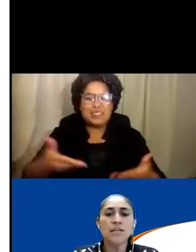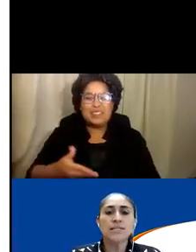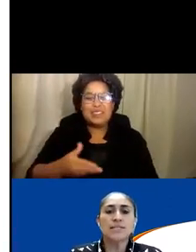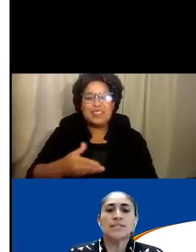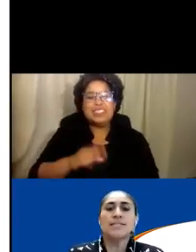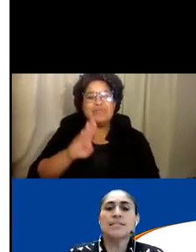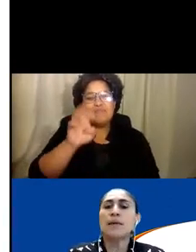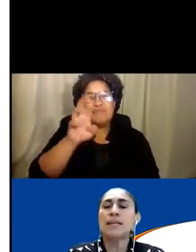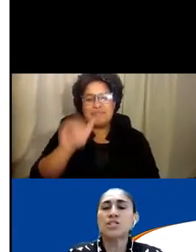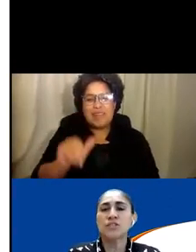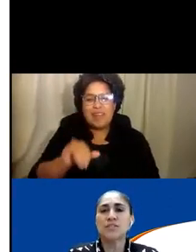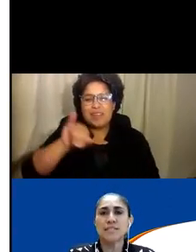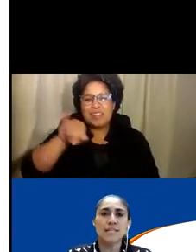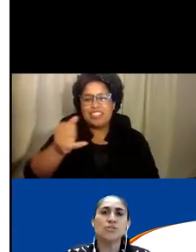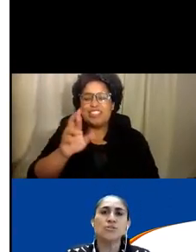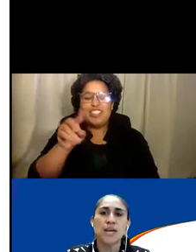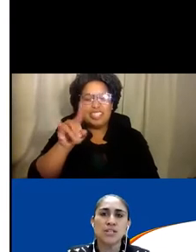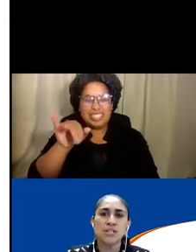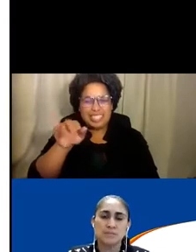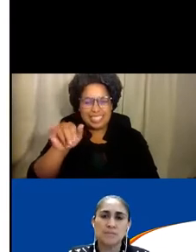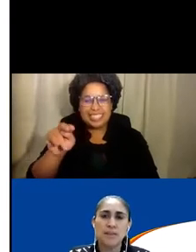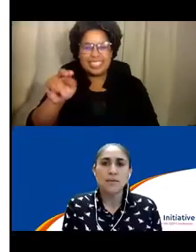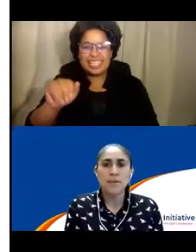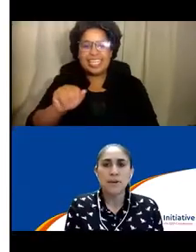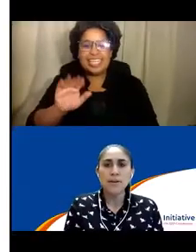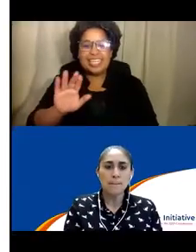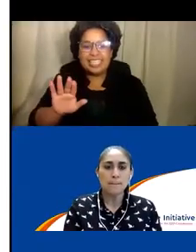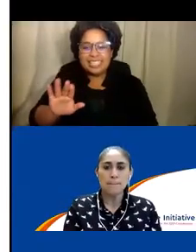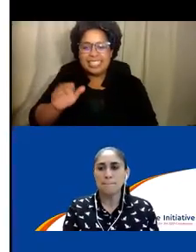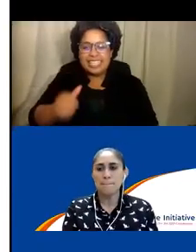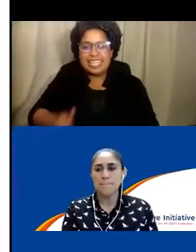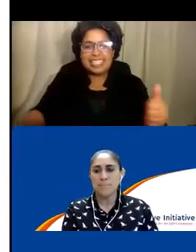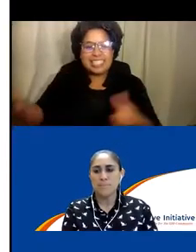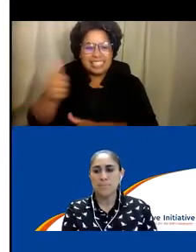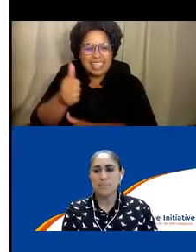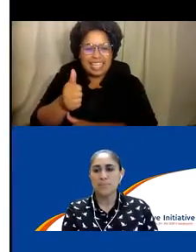California Disability Services Association. Barry?